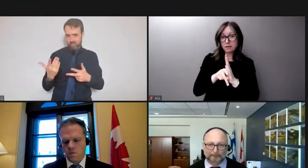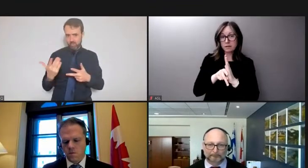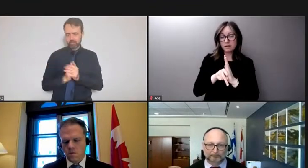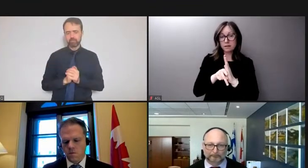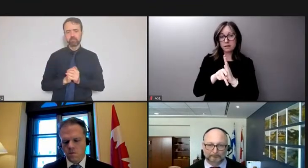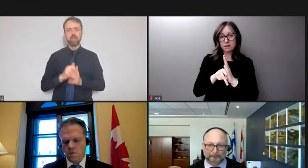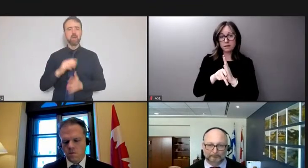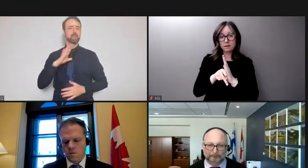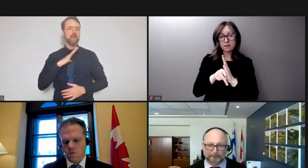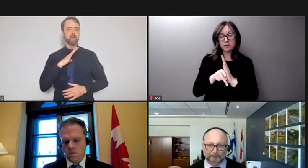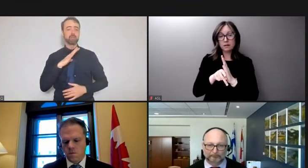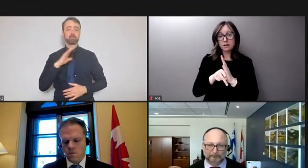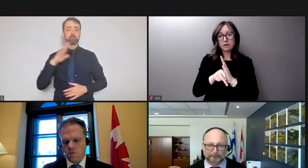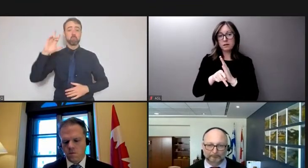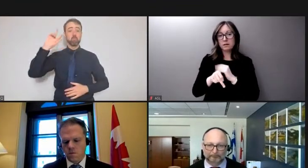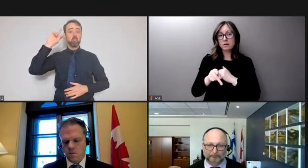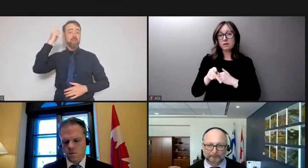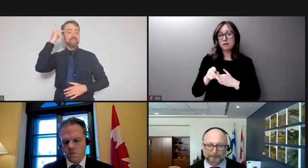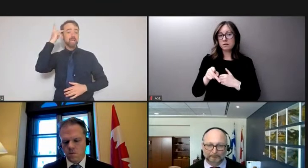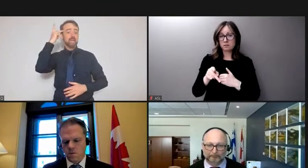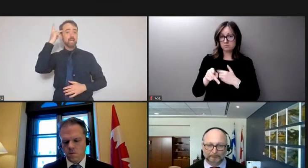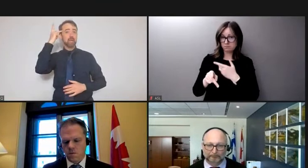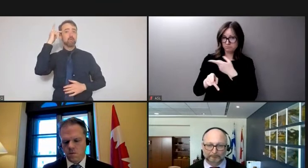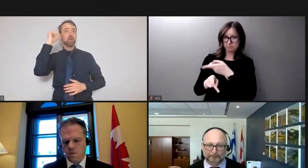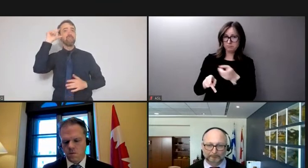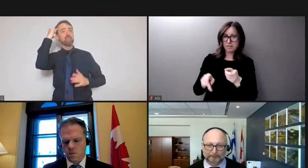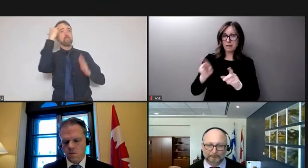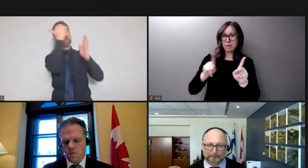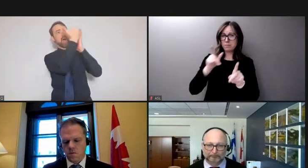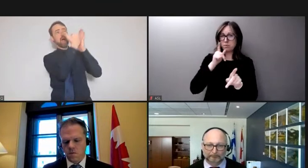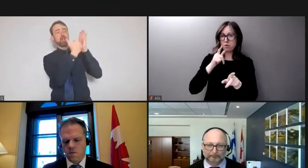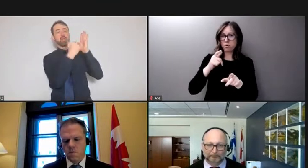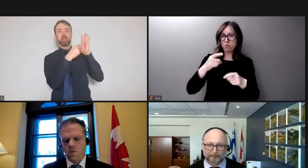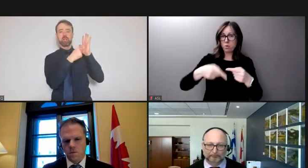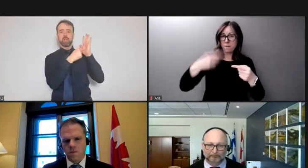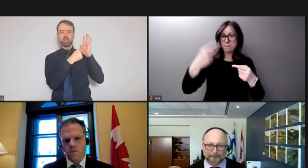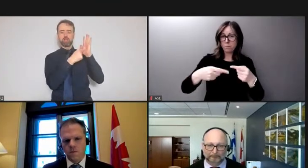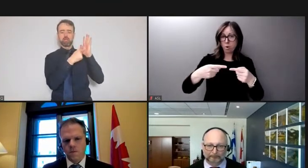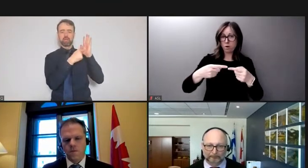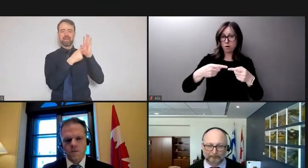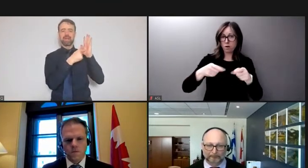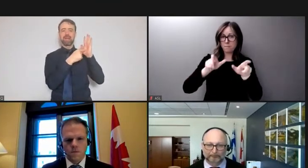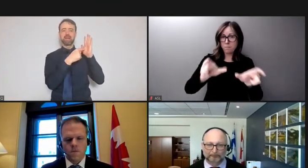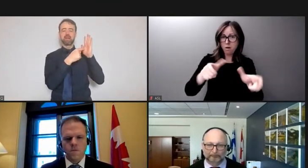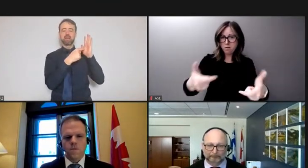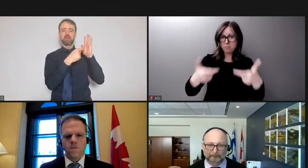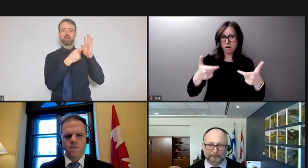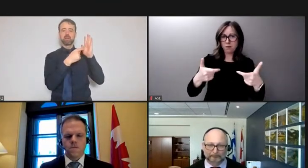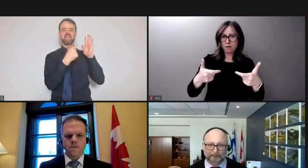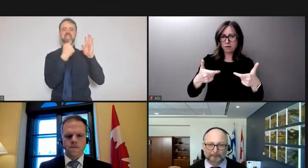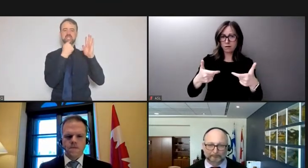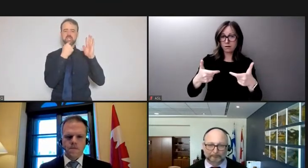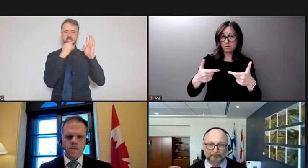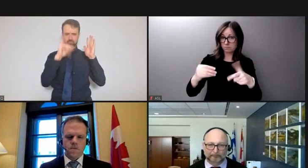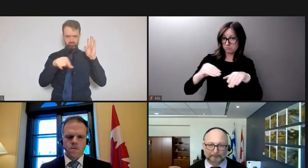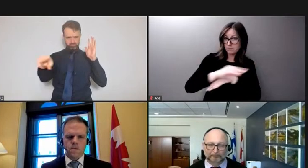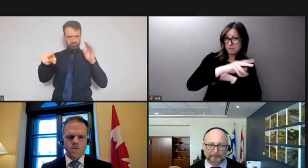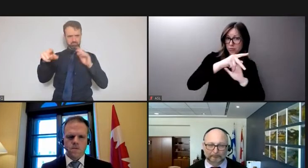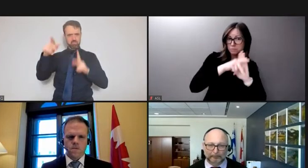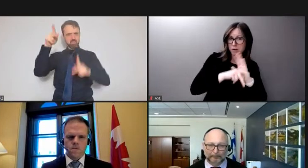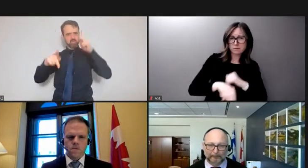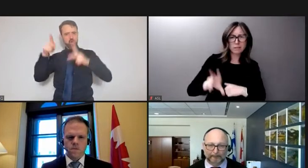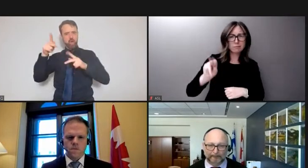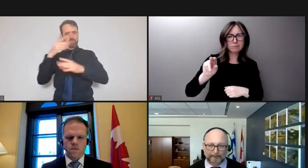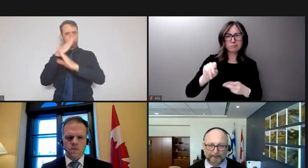who block our ports, who harm our economy,